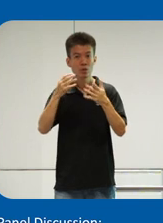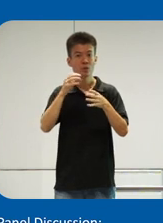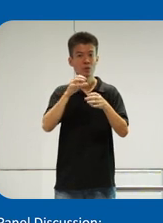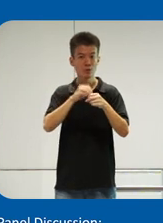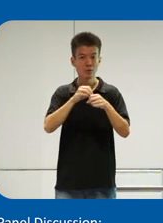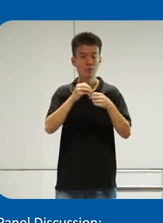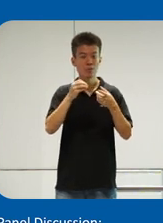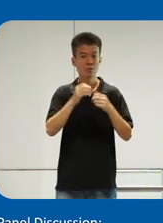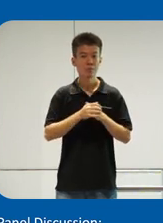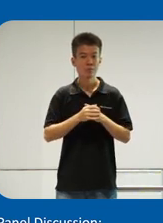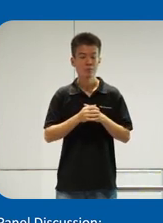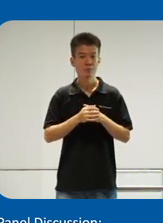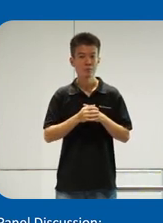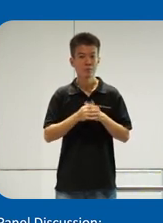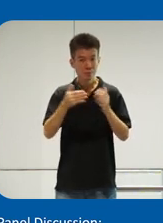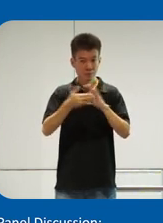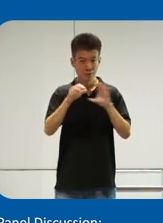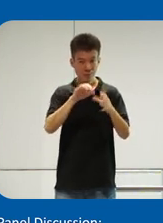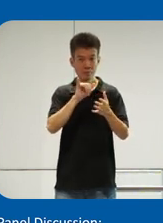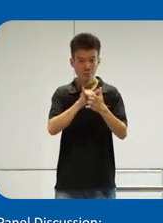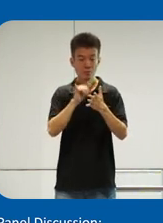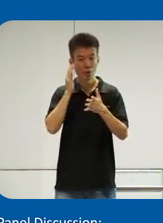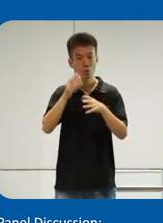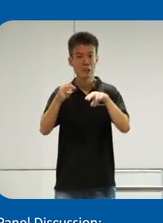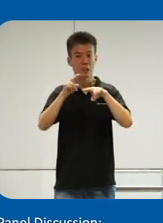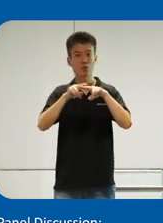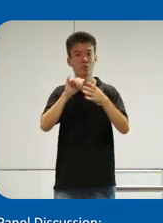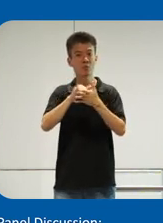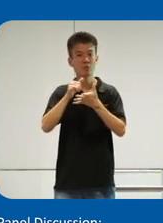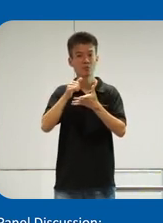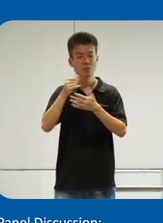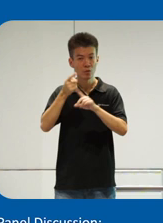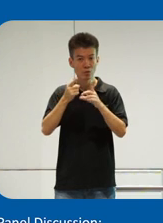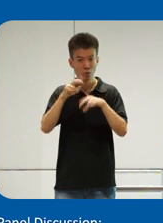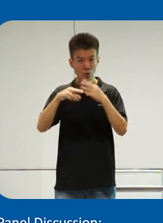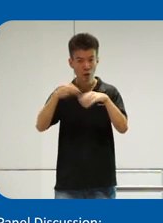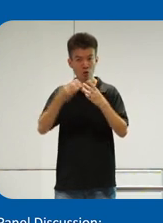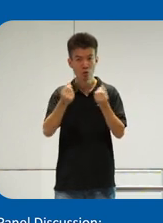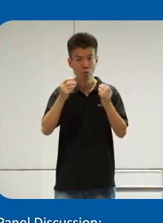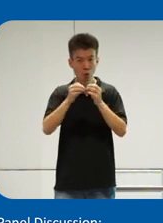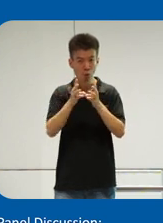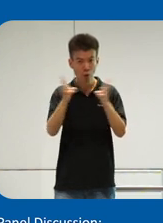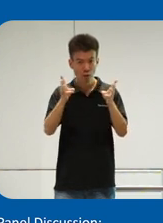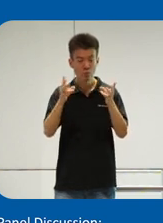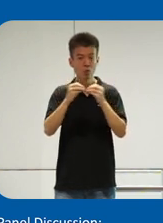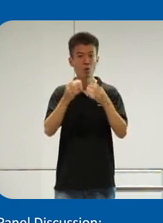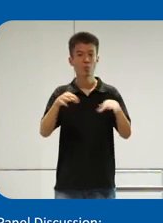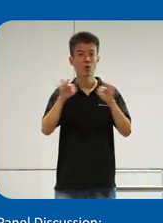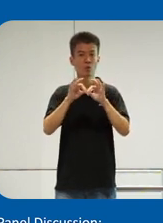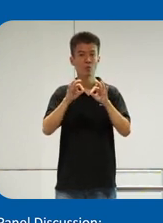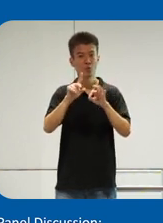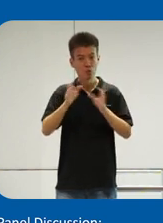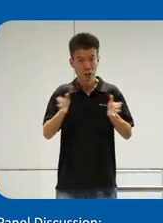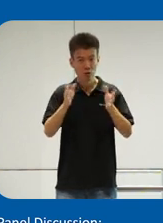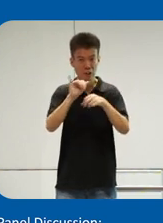able-bodied persons. And by doing this, this will increase the benefits of rolling out the solution more widely. And importantly, we'll encourage